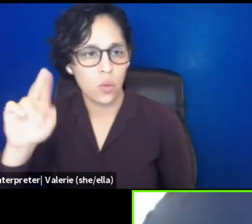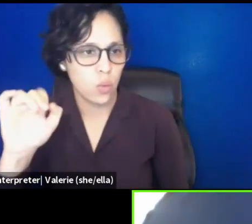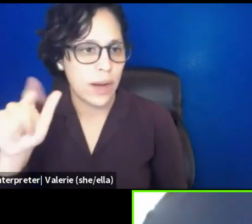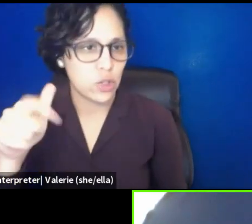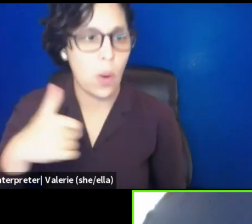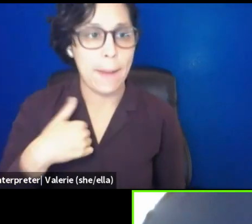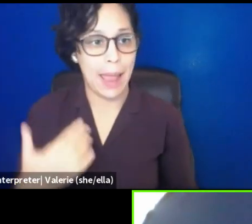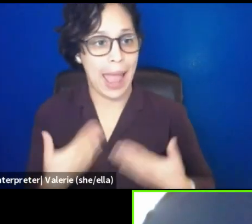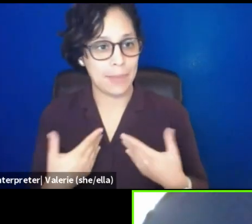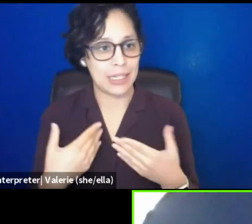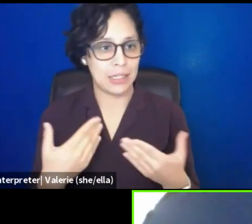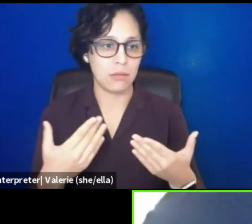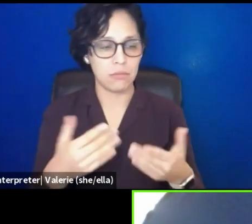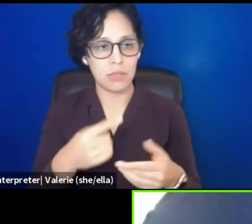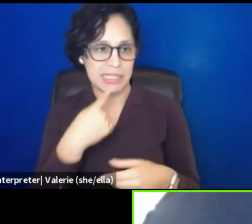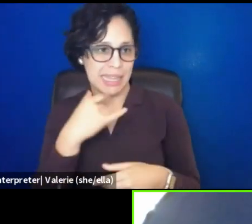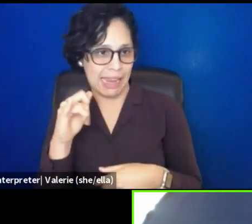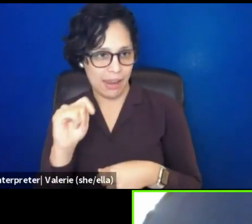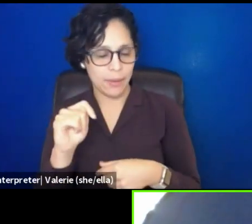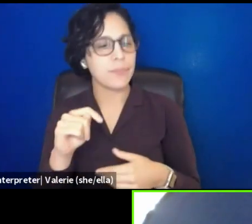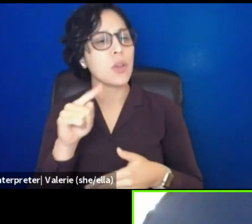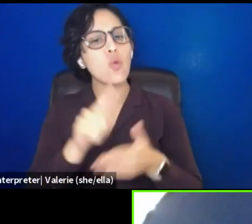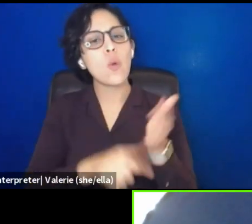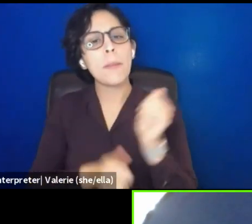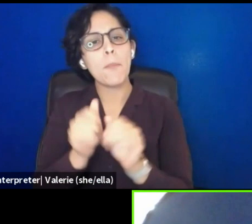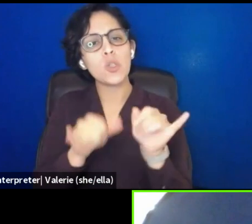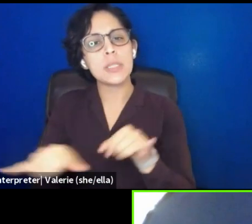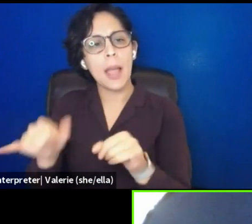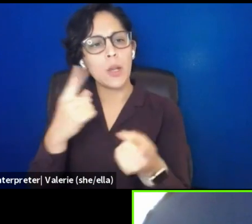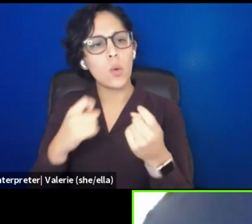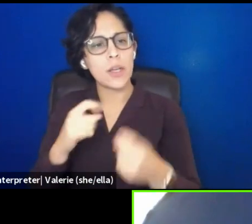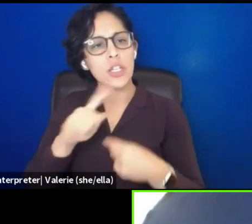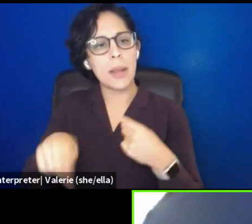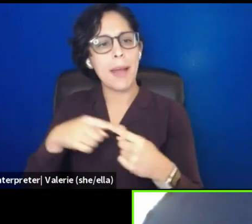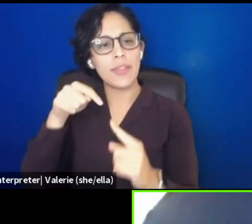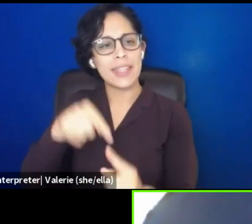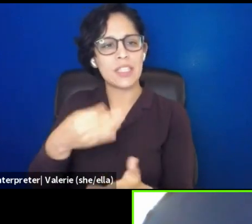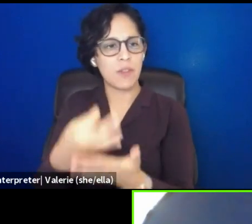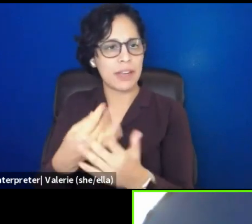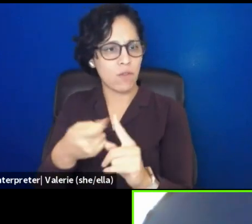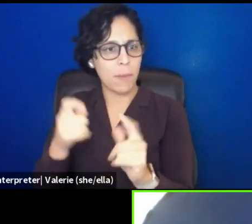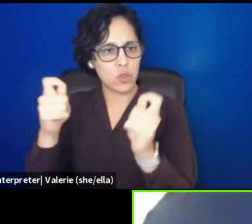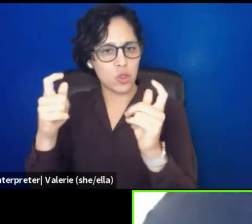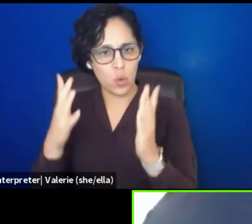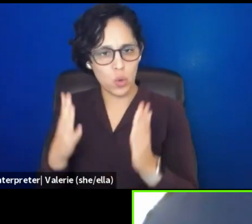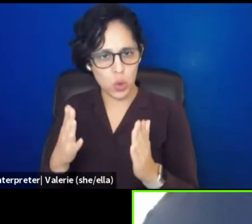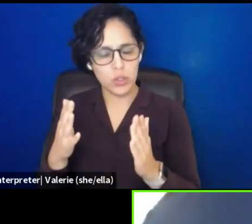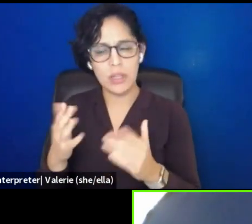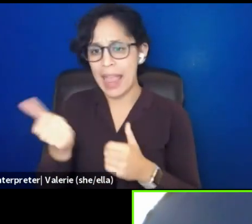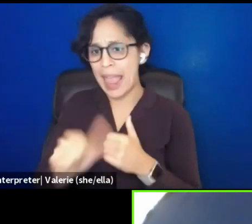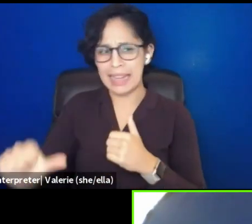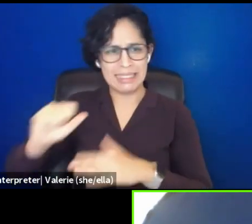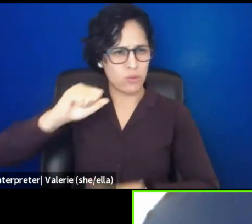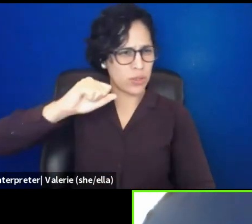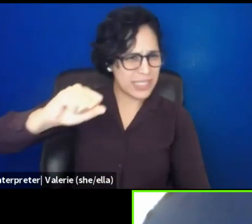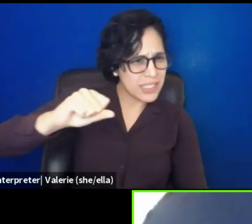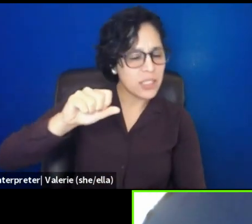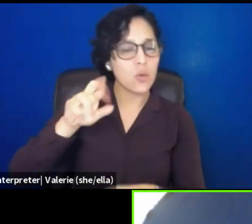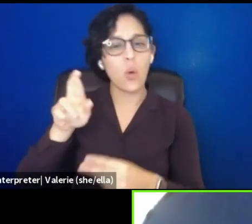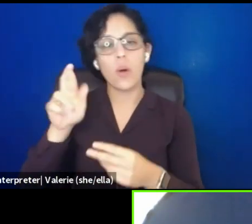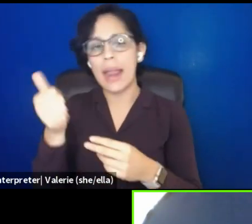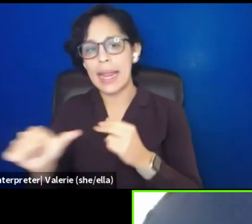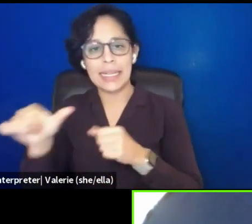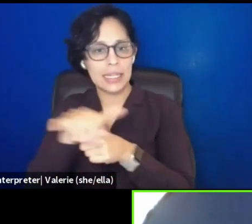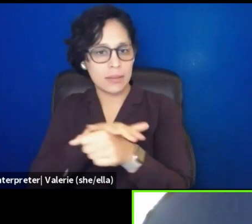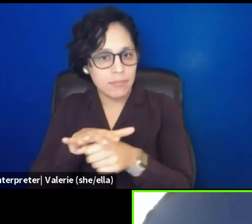Um, what are the most common questions you would get from donors regarding this funding? Was there ever any time of pushback or a certain area